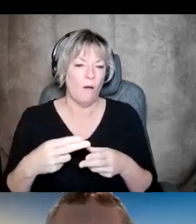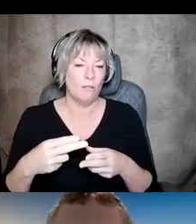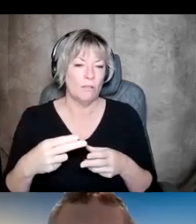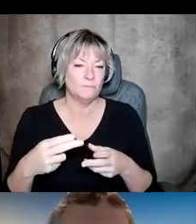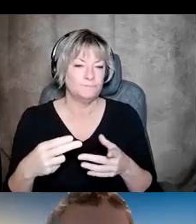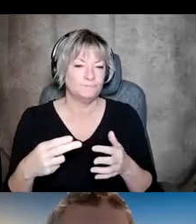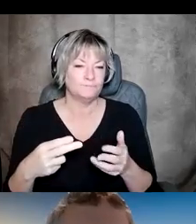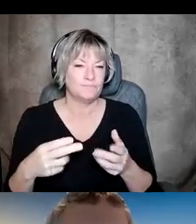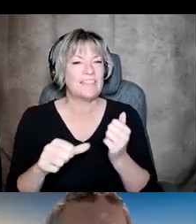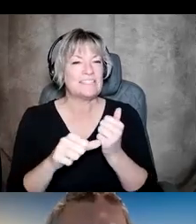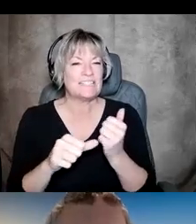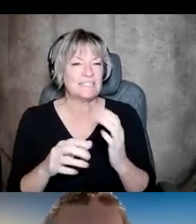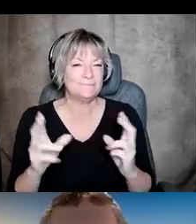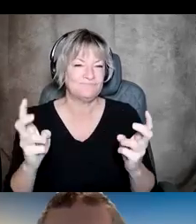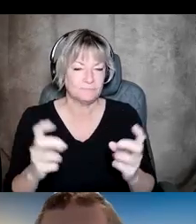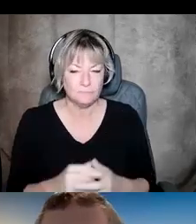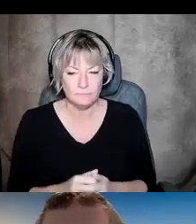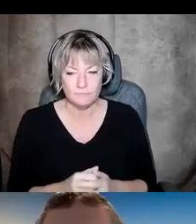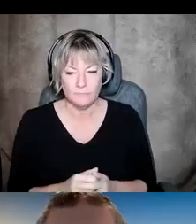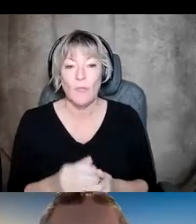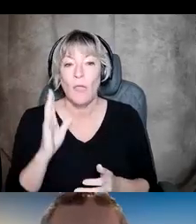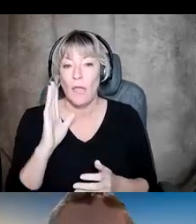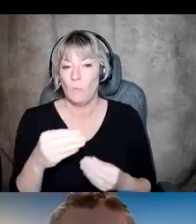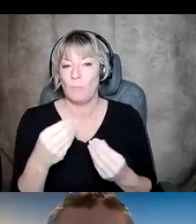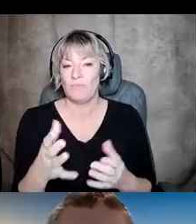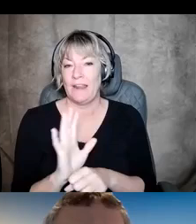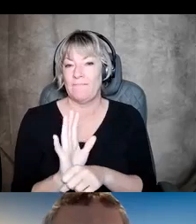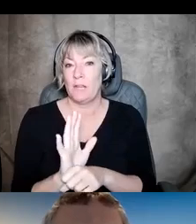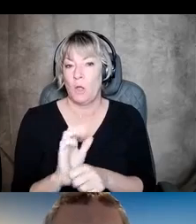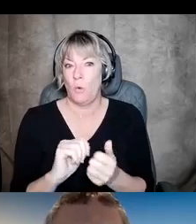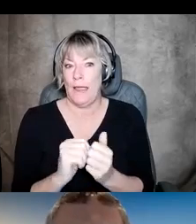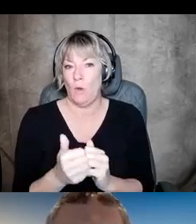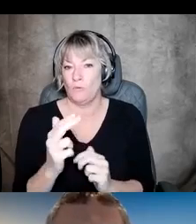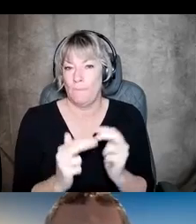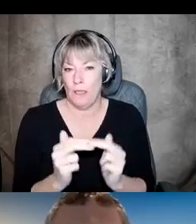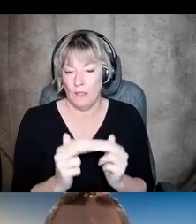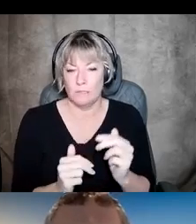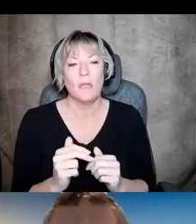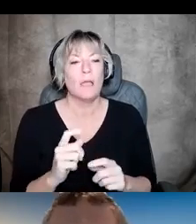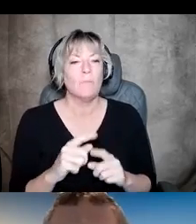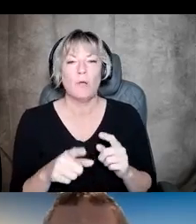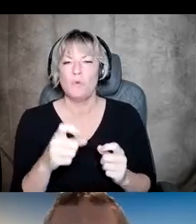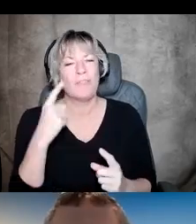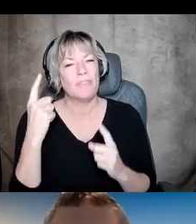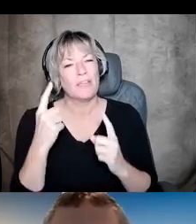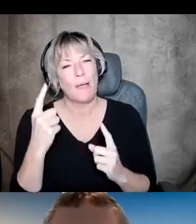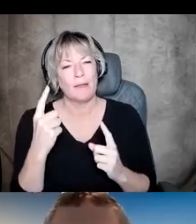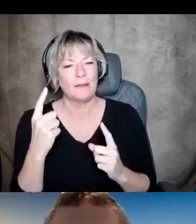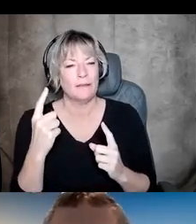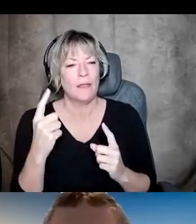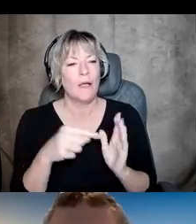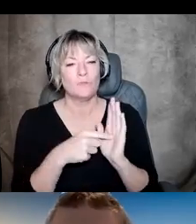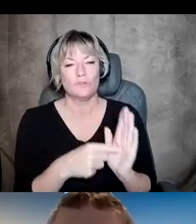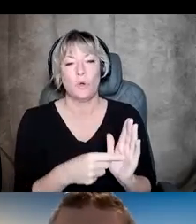what I call the assistants and I'm going to provide you with a video about how to build them. But so you can think of that while I show